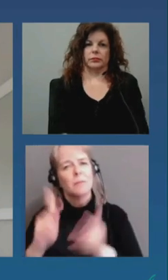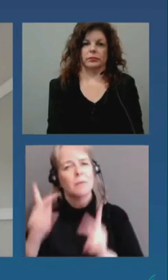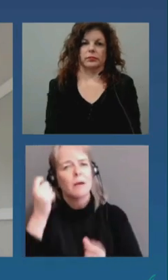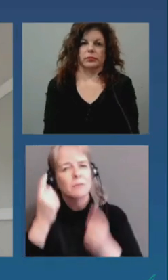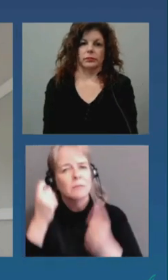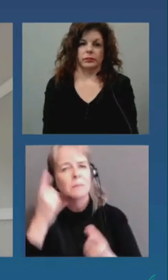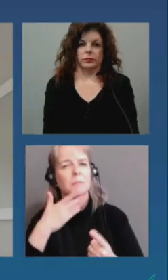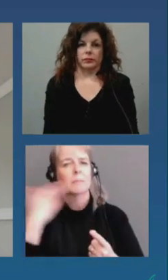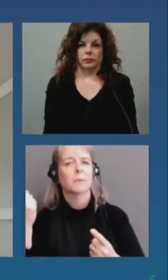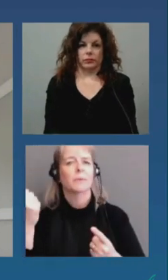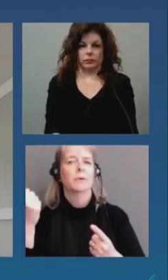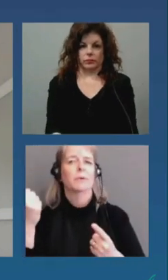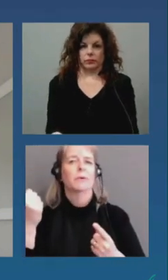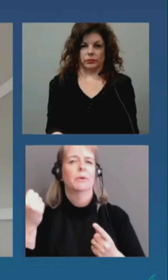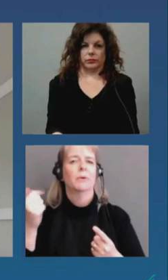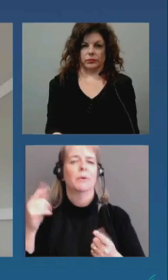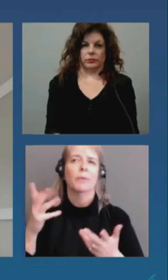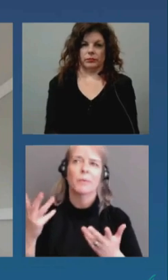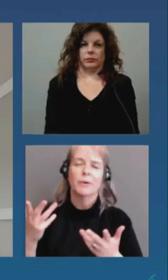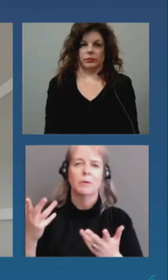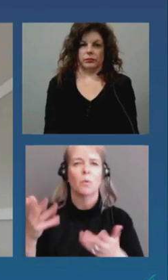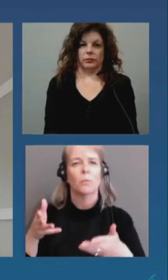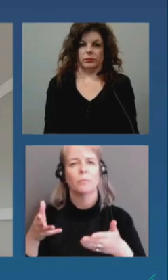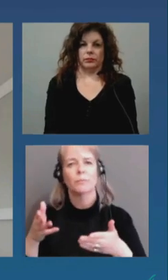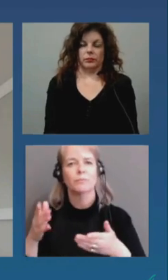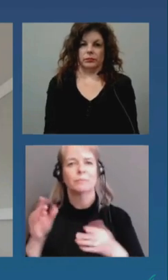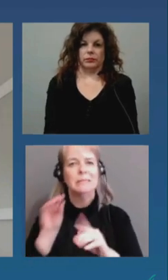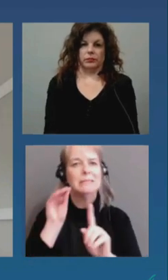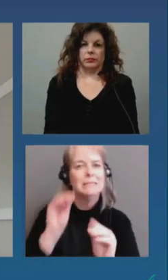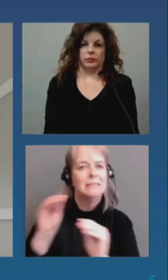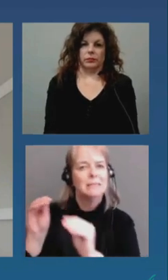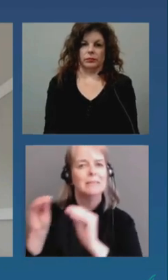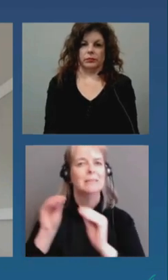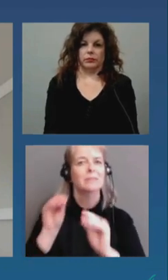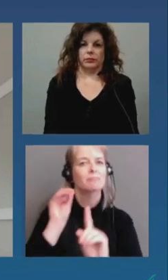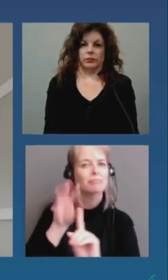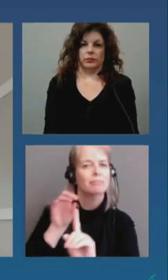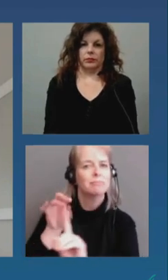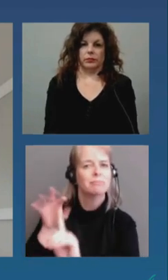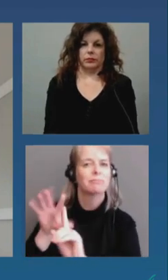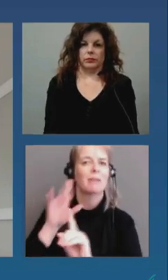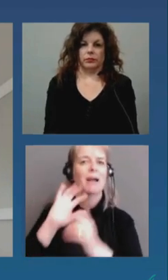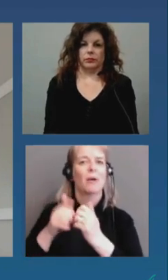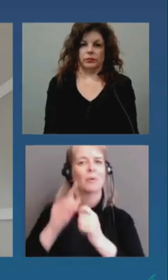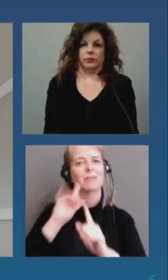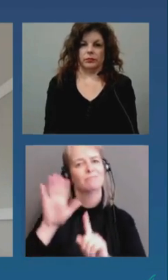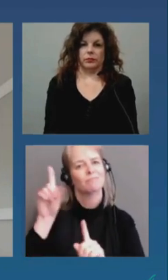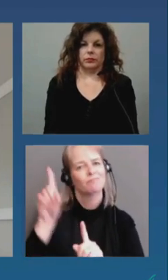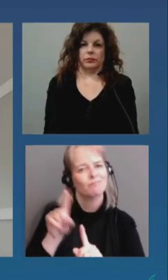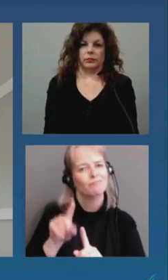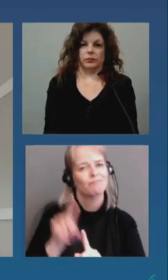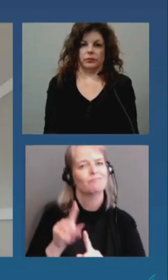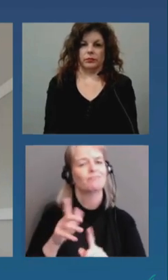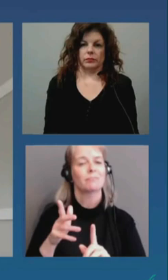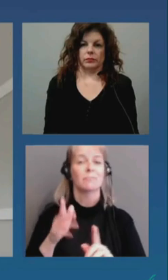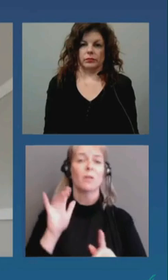decrease transmission of covid so that's what ottawa public health was committed to doing with our city partners is make sure people